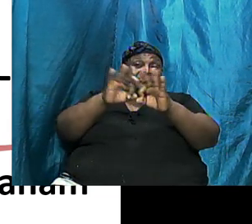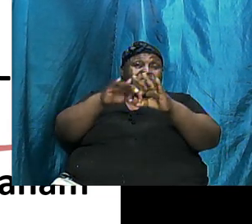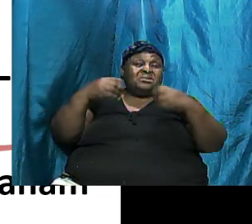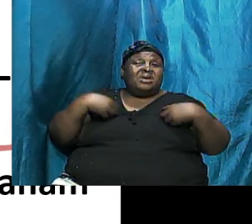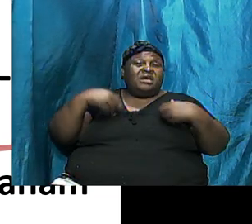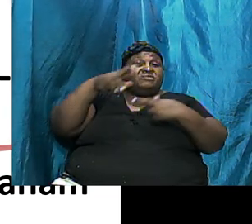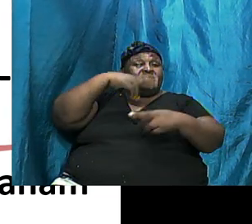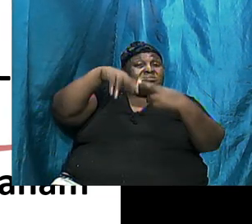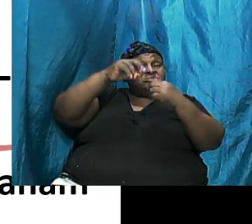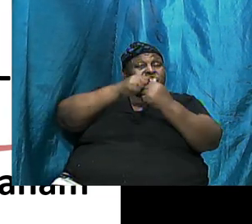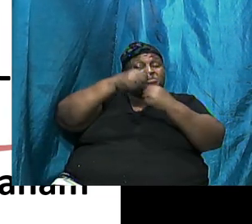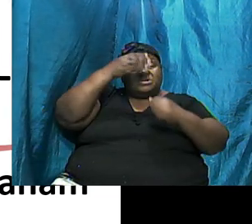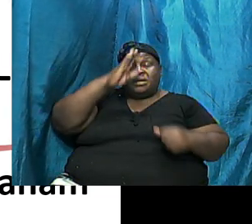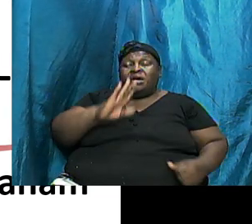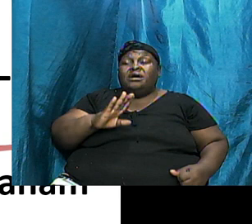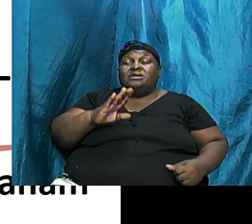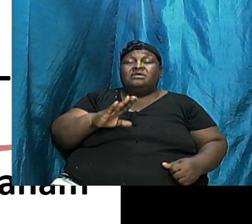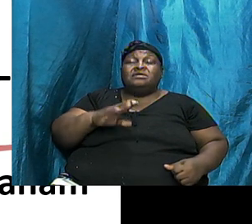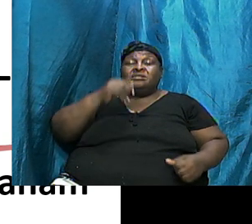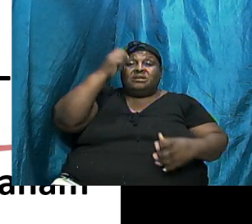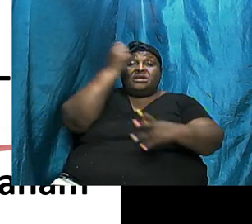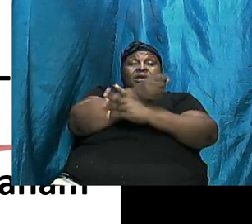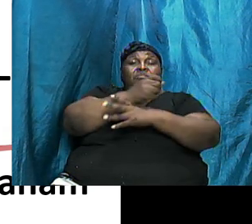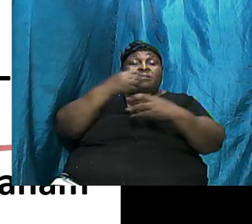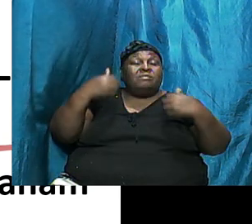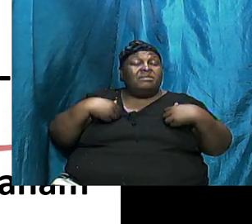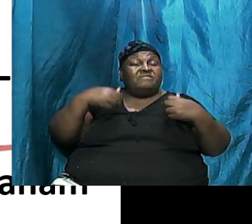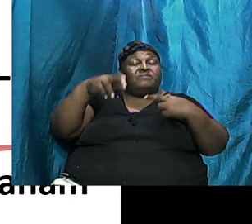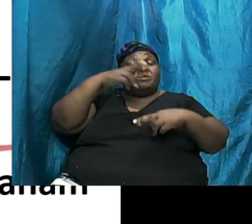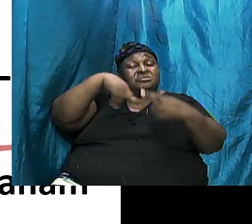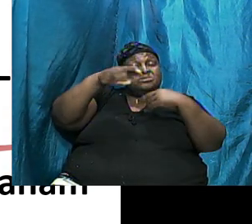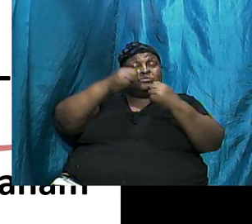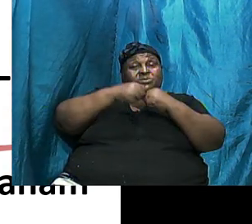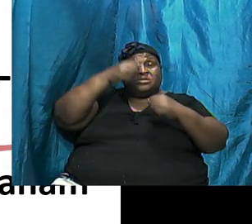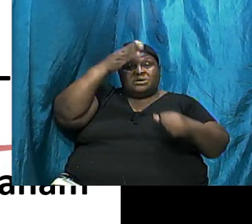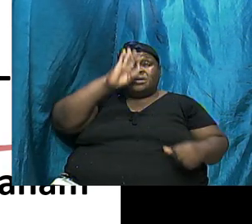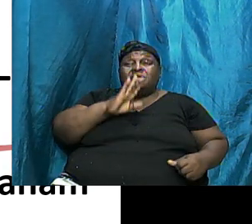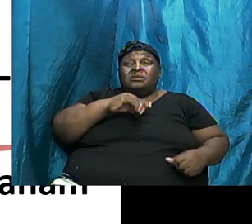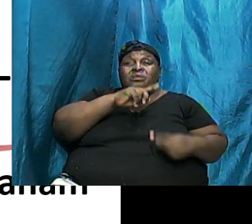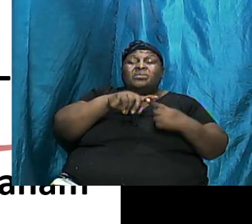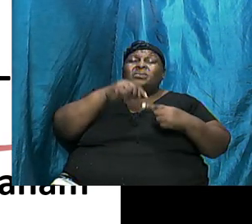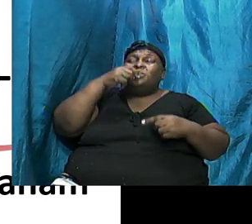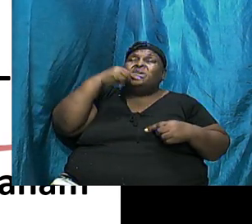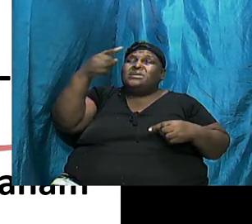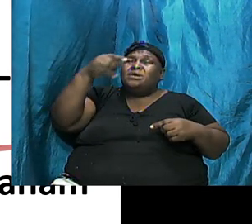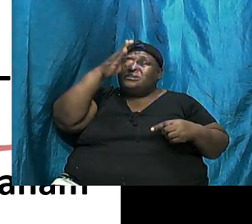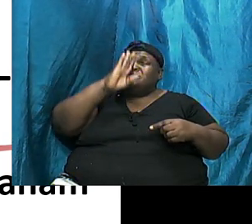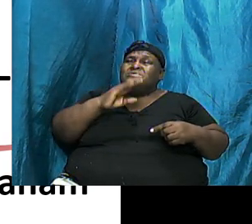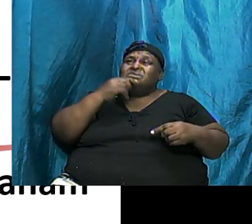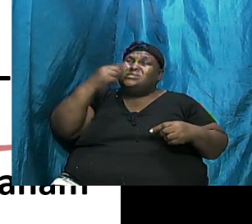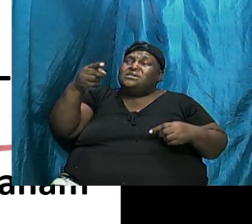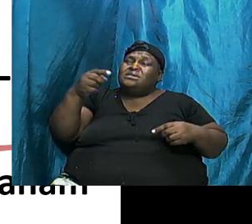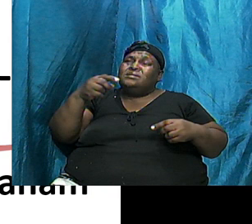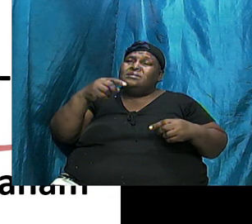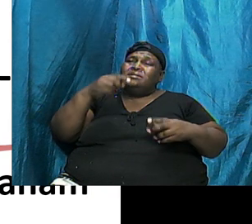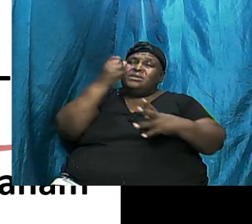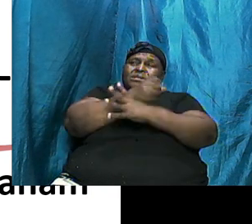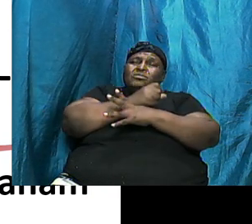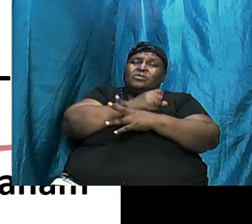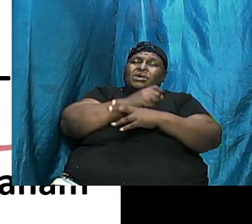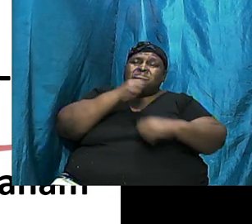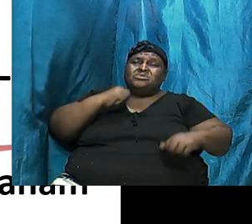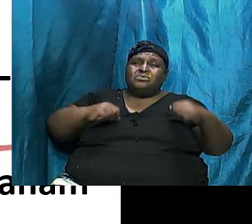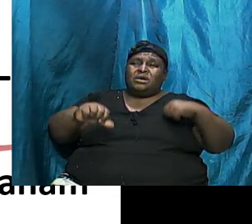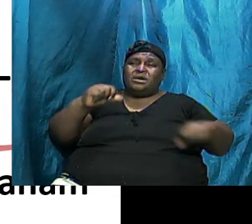A Relationship With God And He Had A Relationship With God And So When God Told Him To Act He Acted